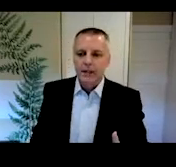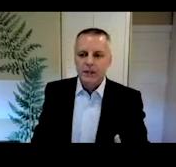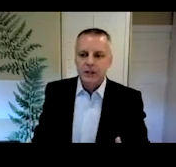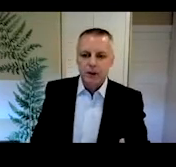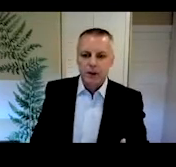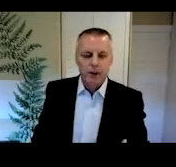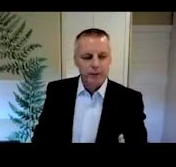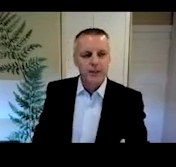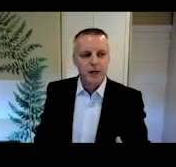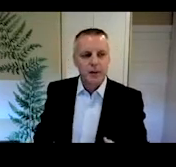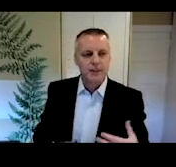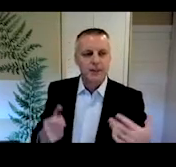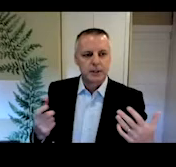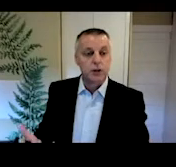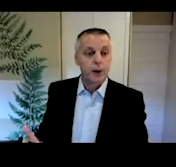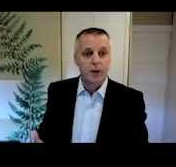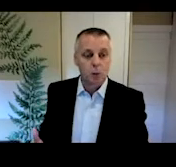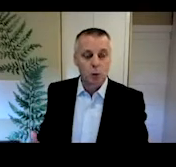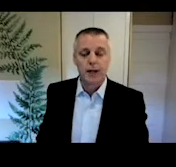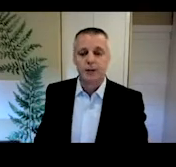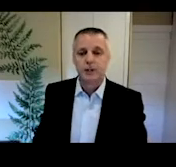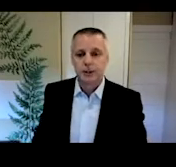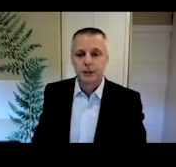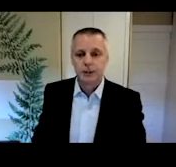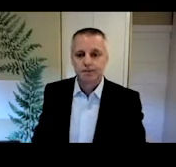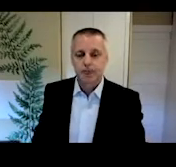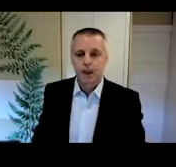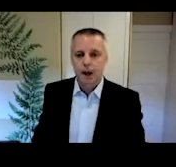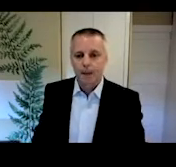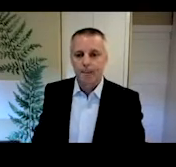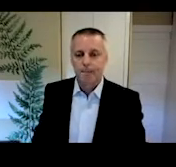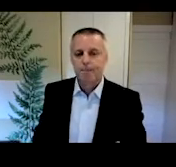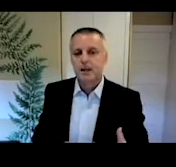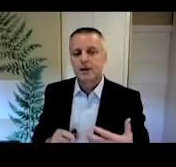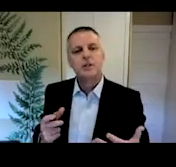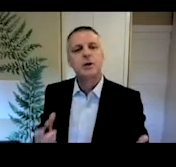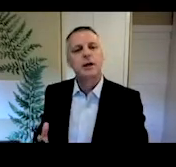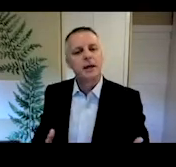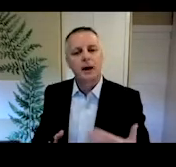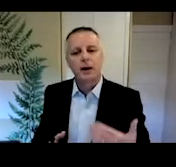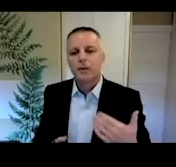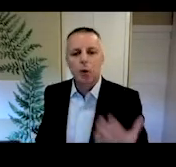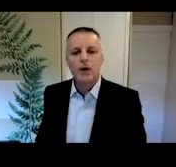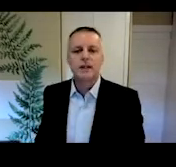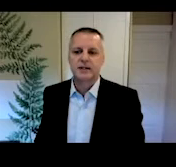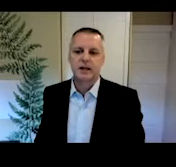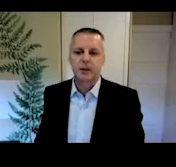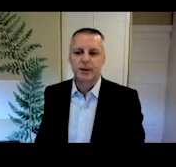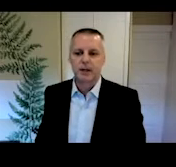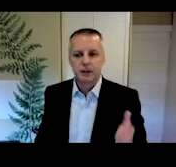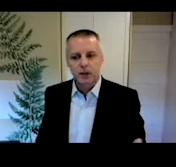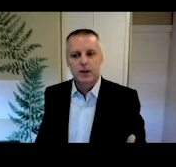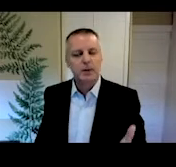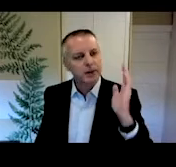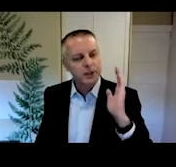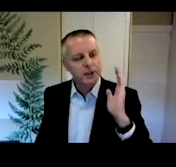When I tell someone that part of my job is to train world language teachers, um, they always look at me, I almost always get the same